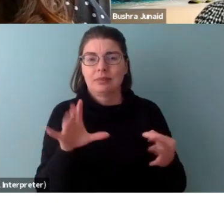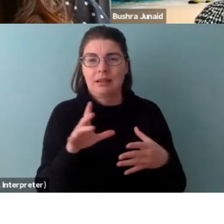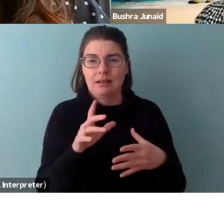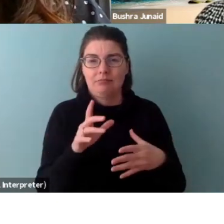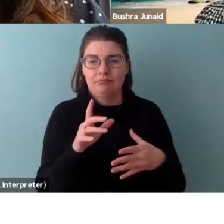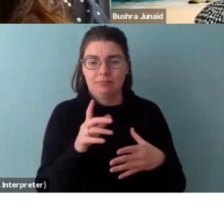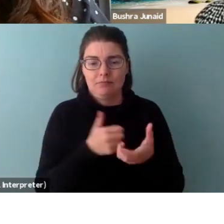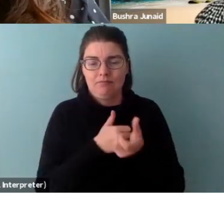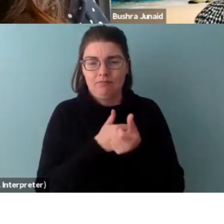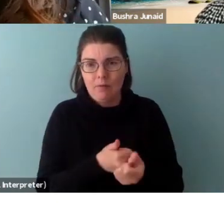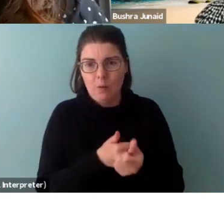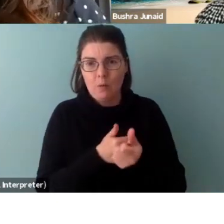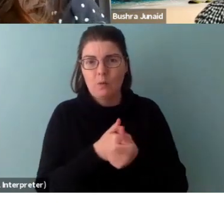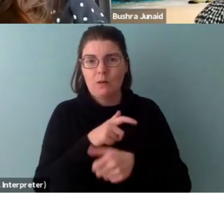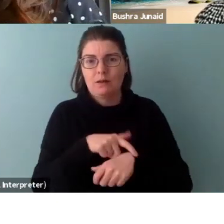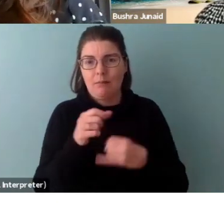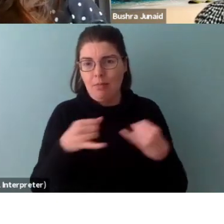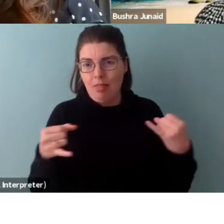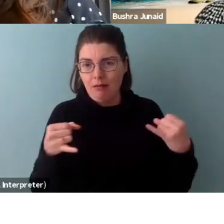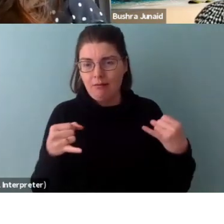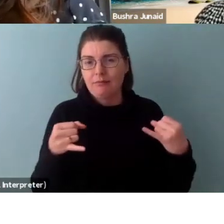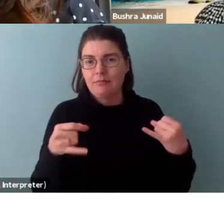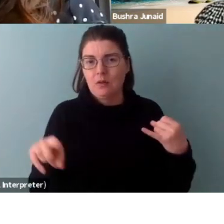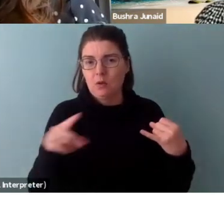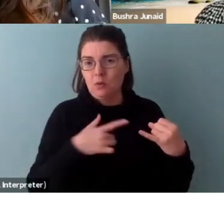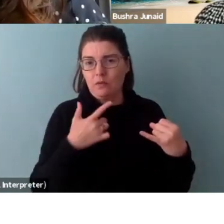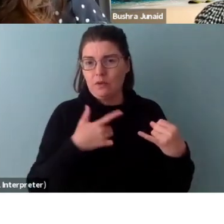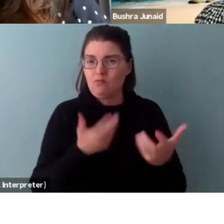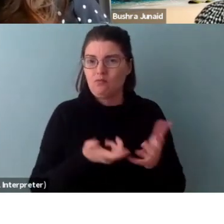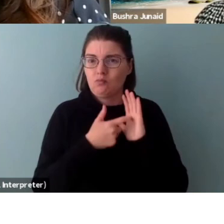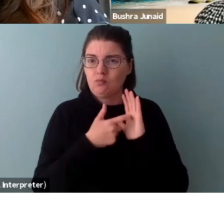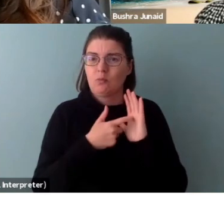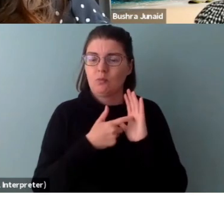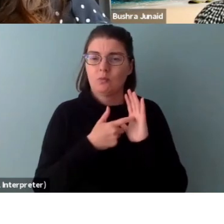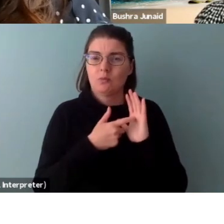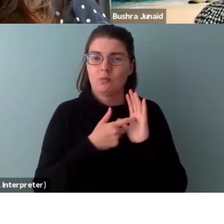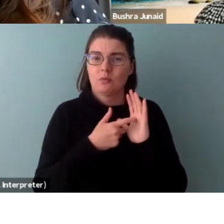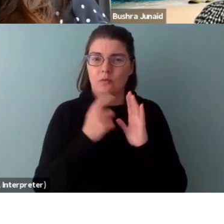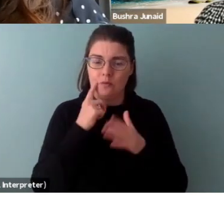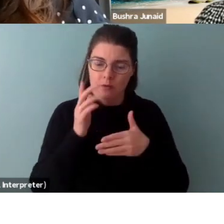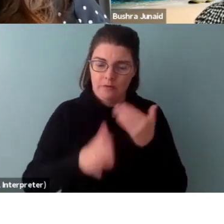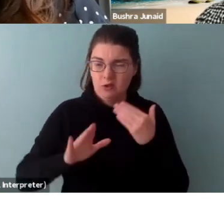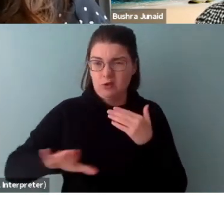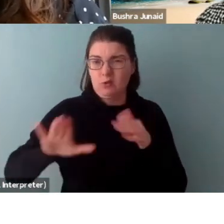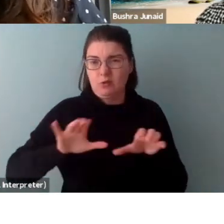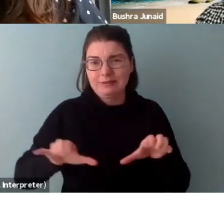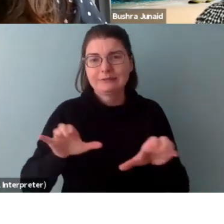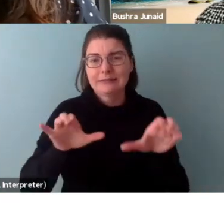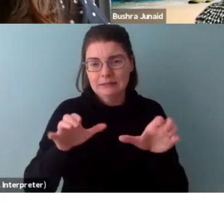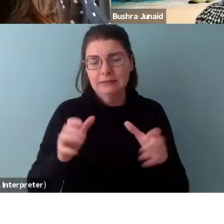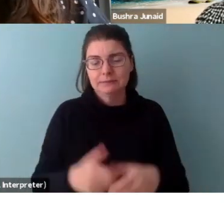timeframe that you feel is required to, to complete your activities.